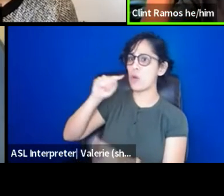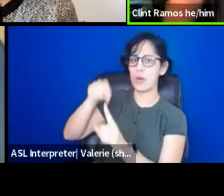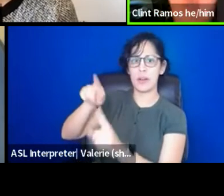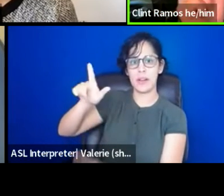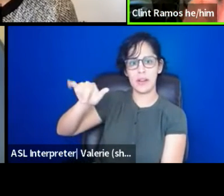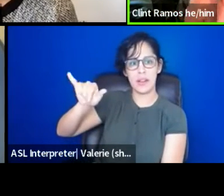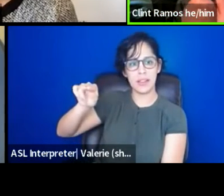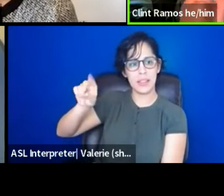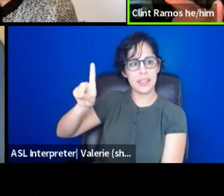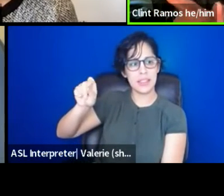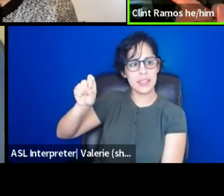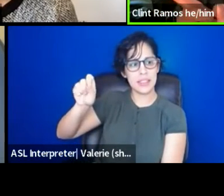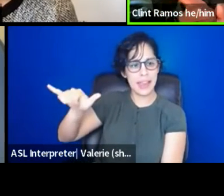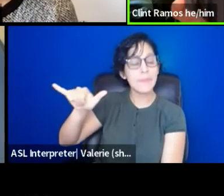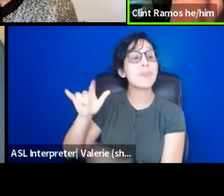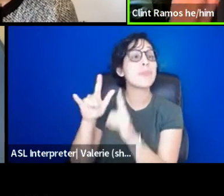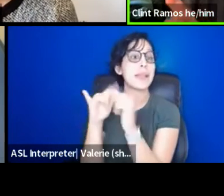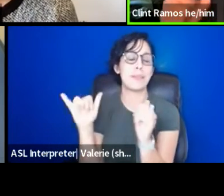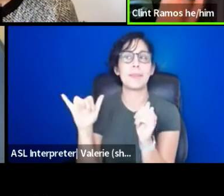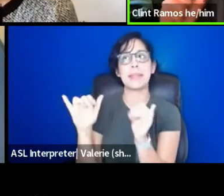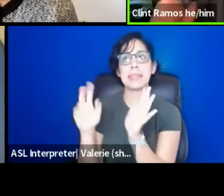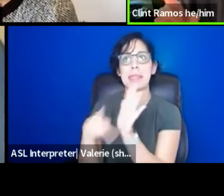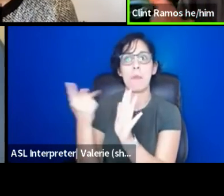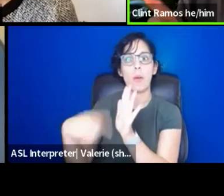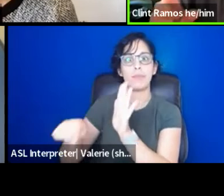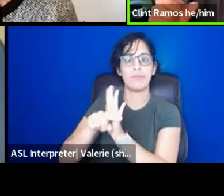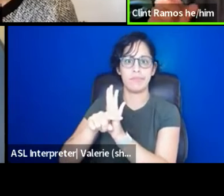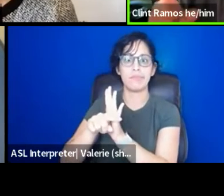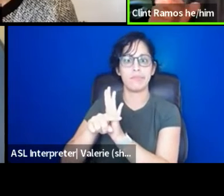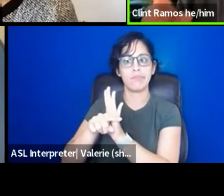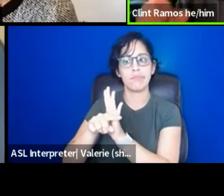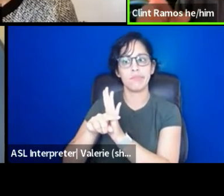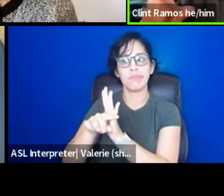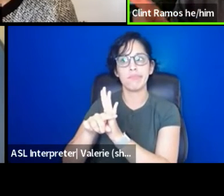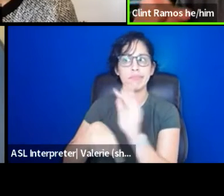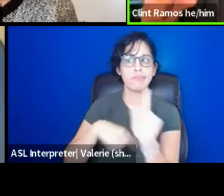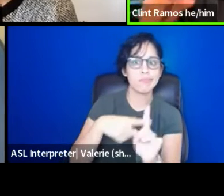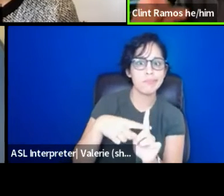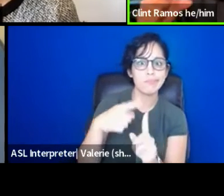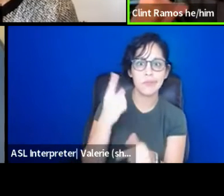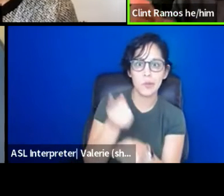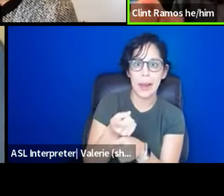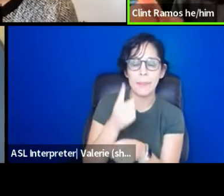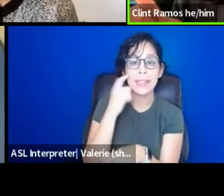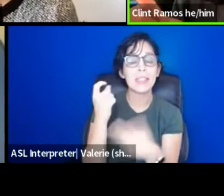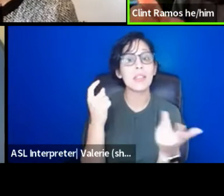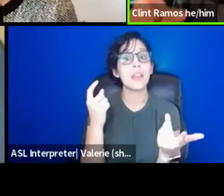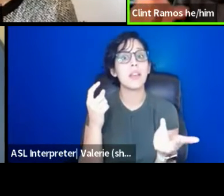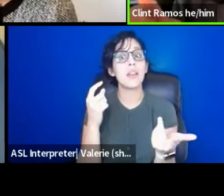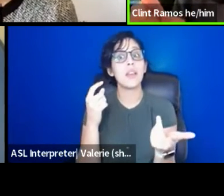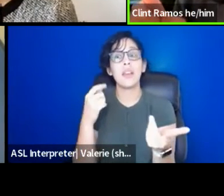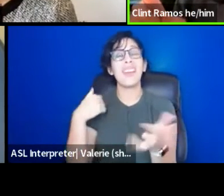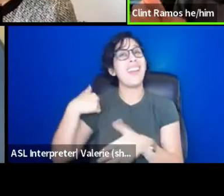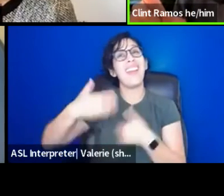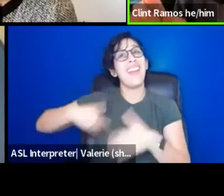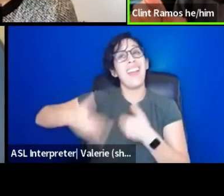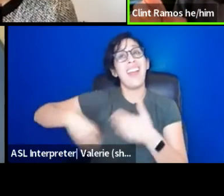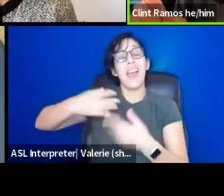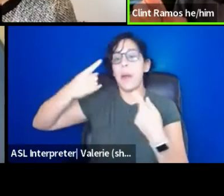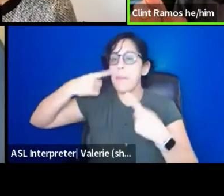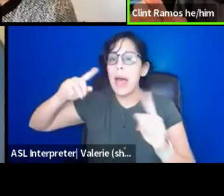and this is sort of a double-edged sword, right? Because up until like white men were starting to say, shit about this,